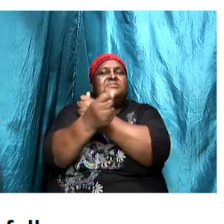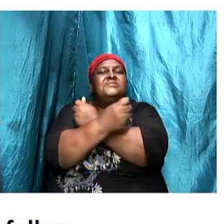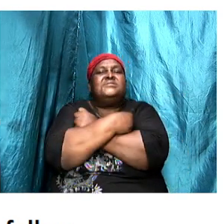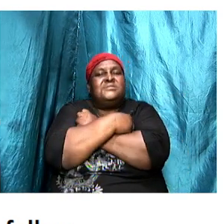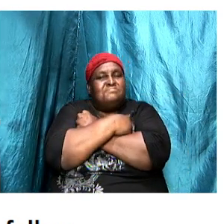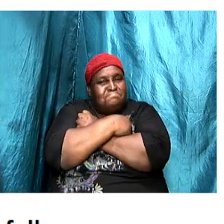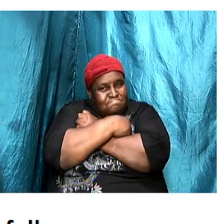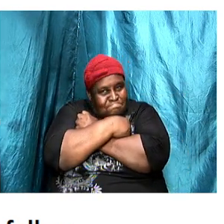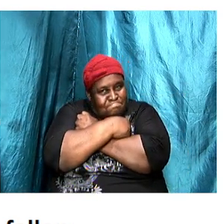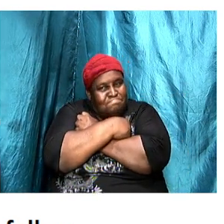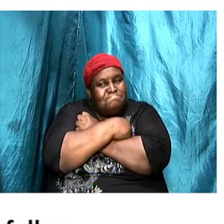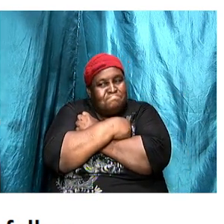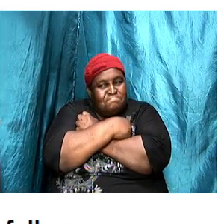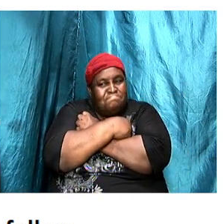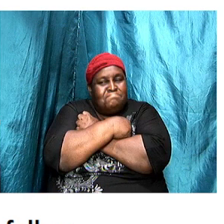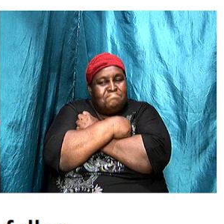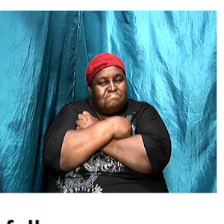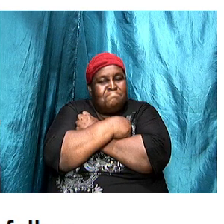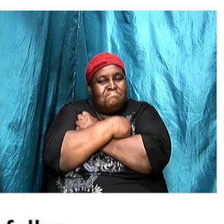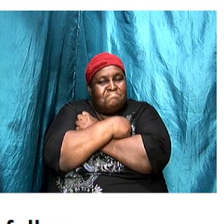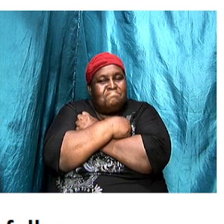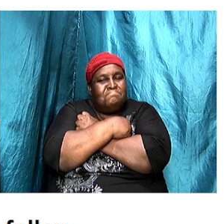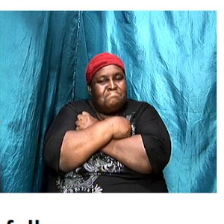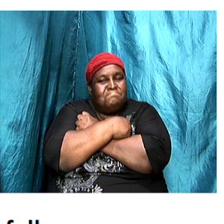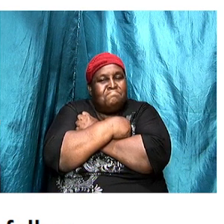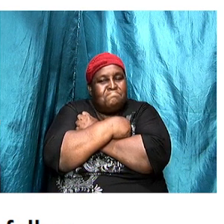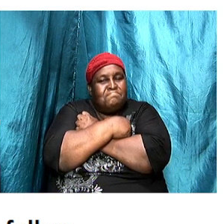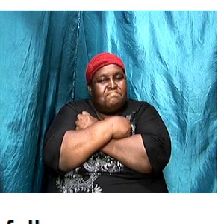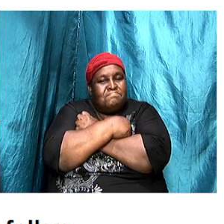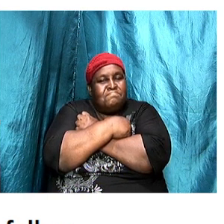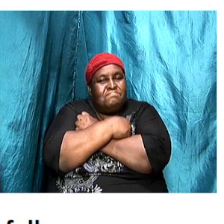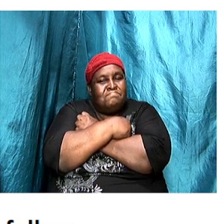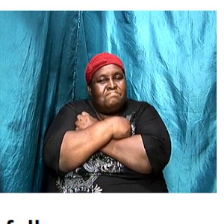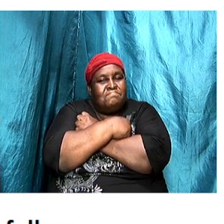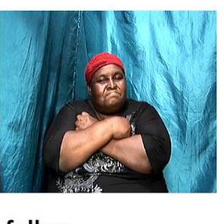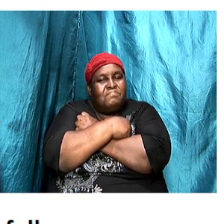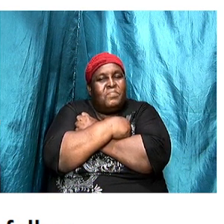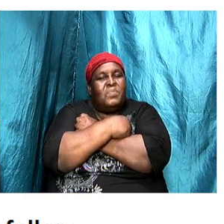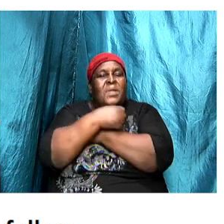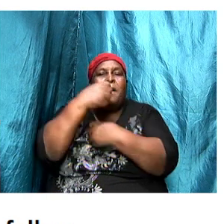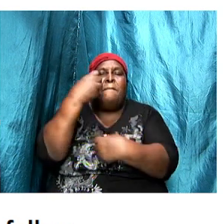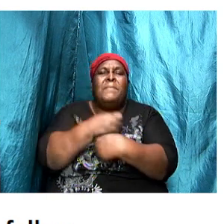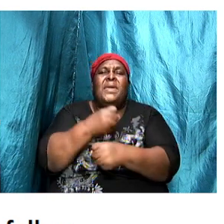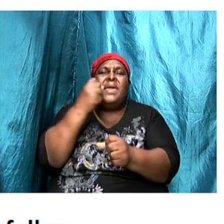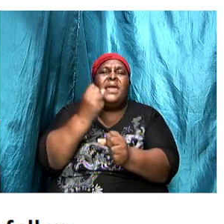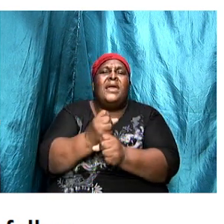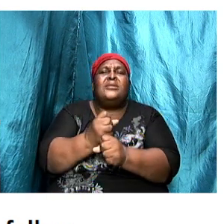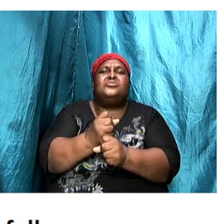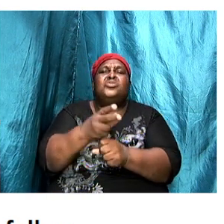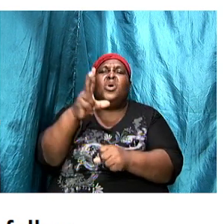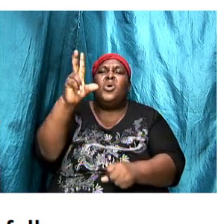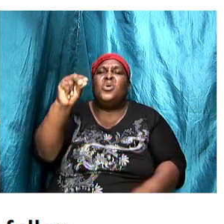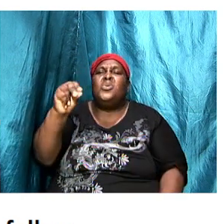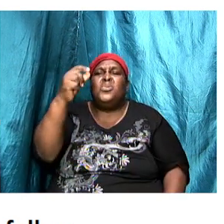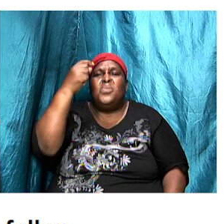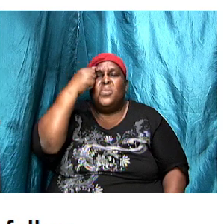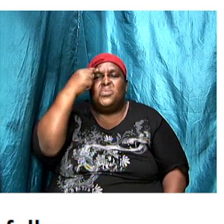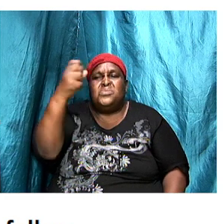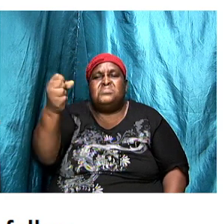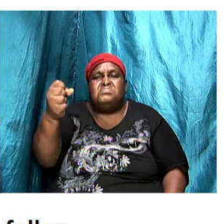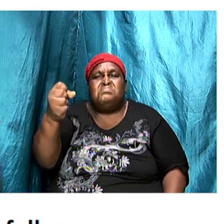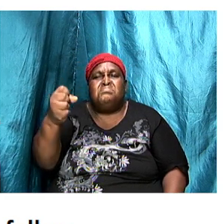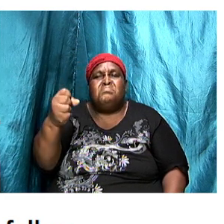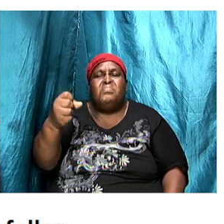your first love it makes no sense I want to